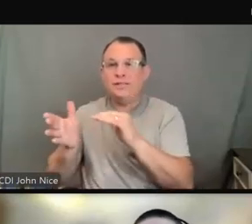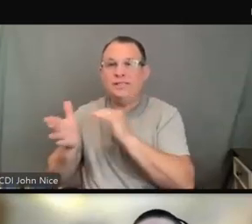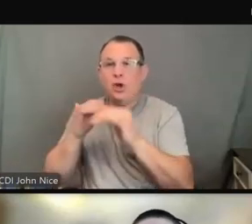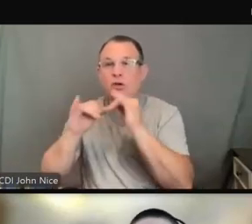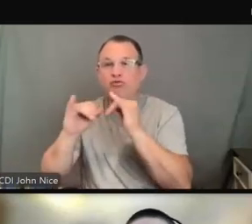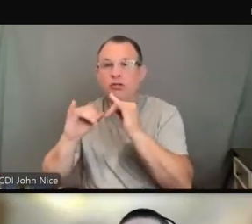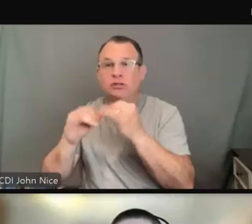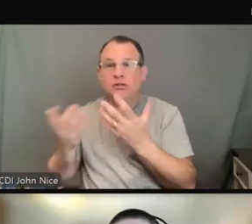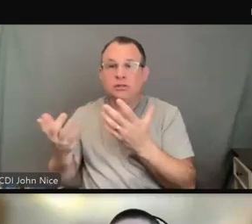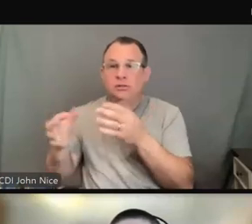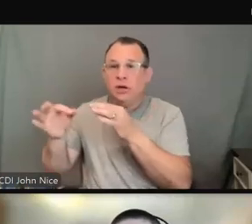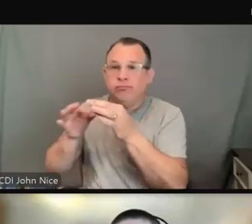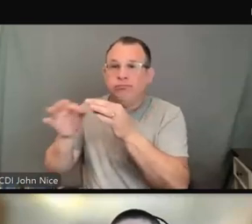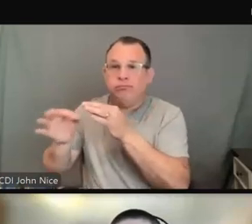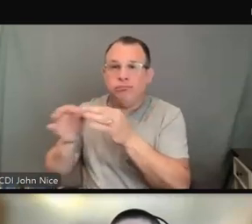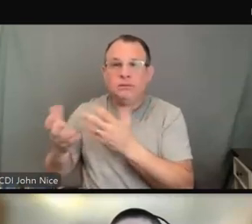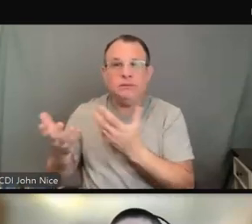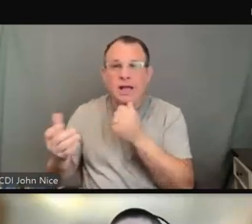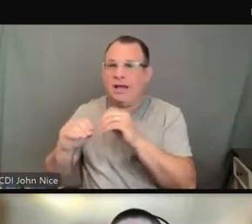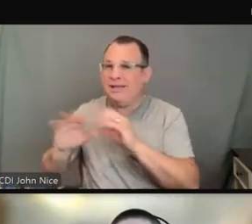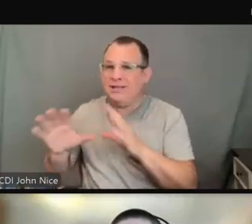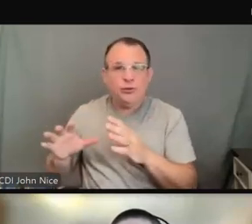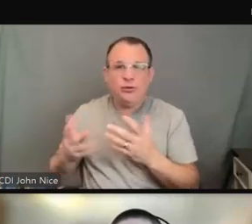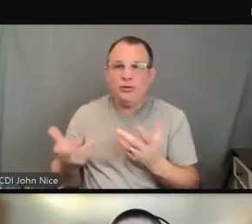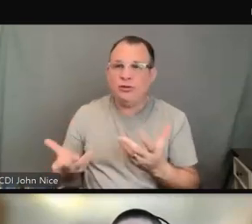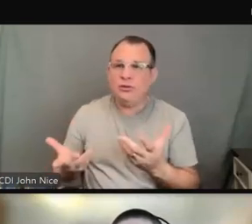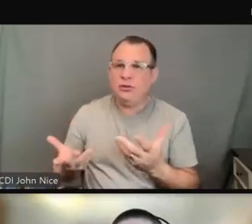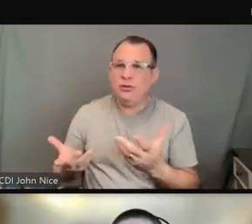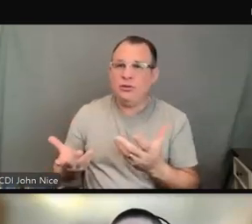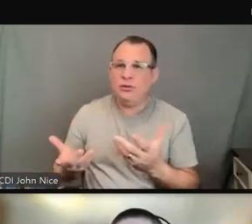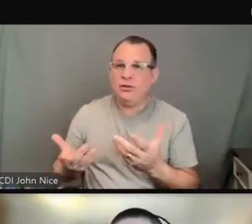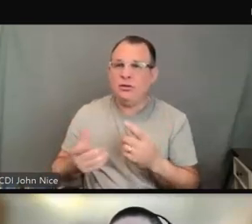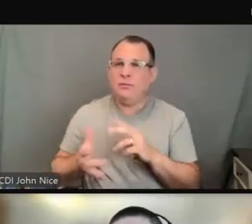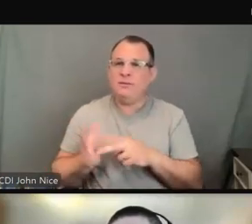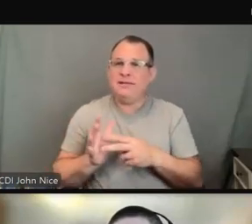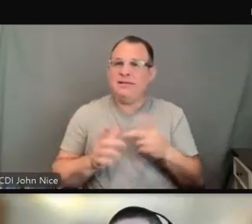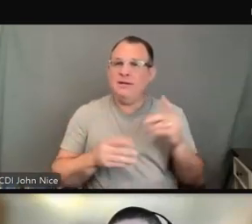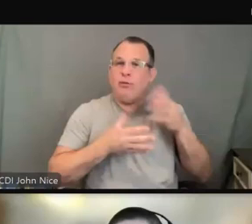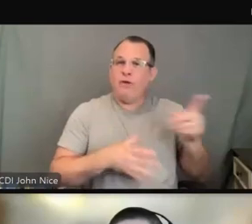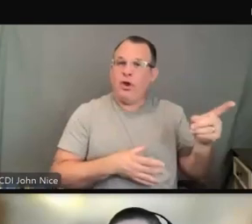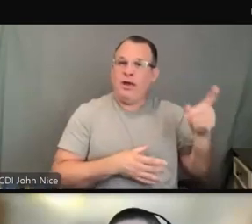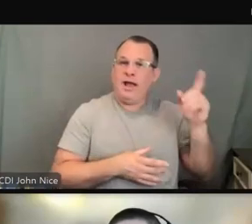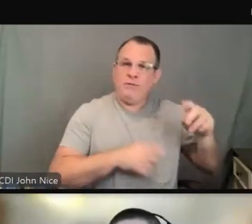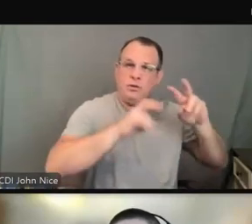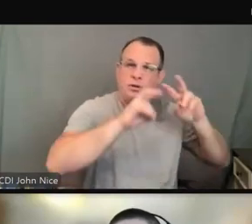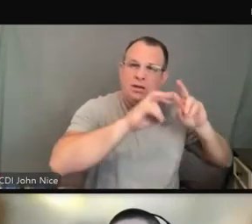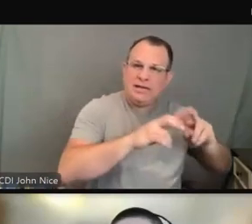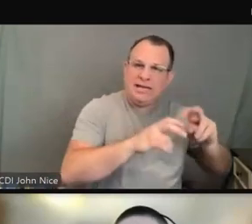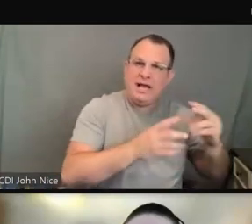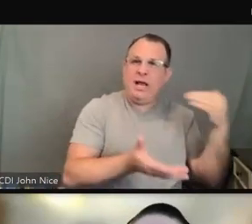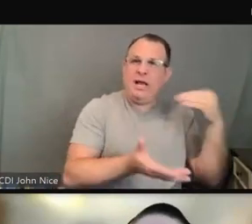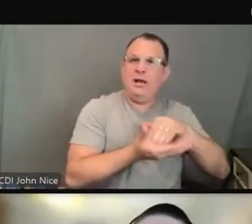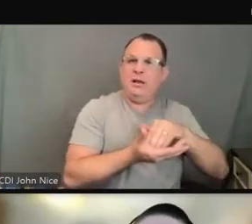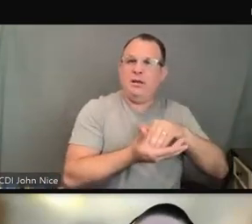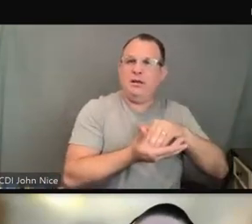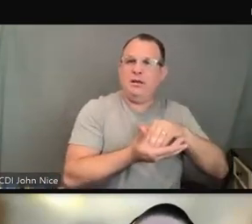it is the responsibility of the provider to reassess and decide that maybe they need to provide a different means